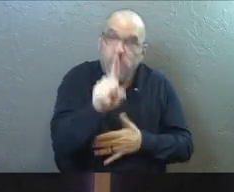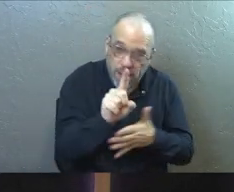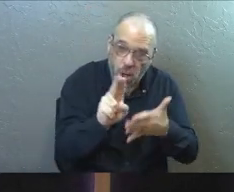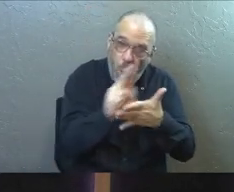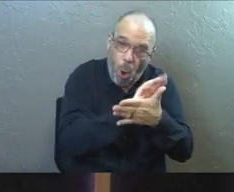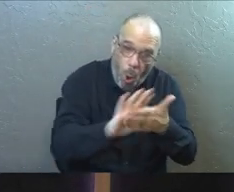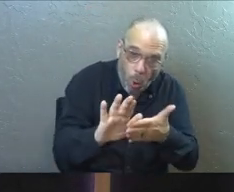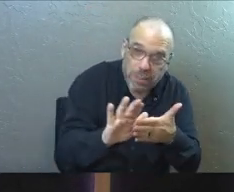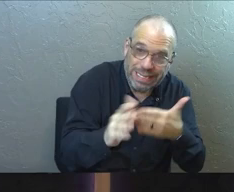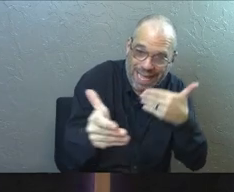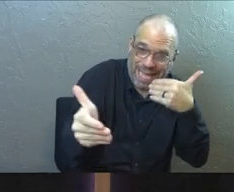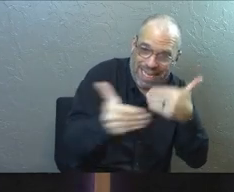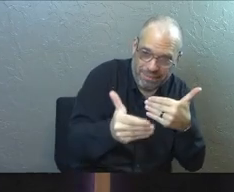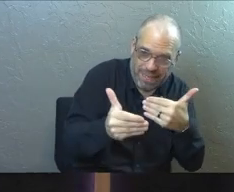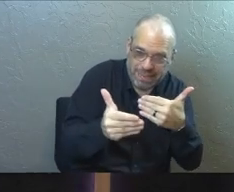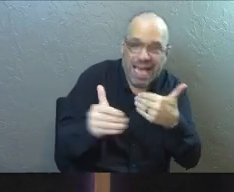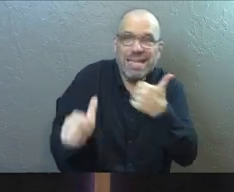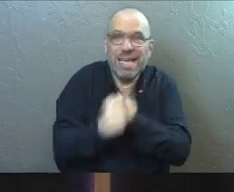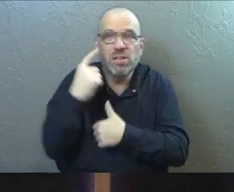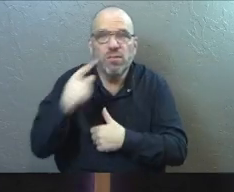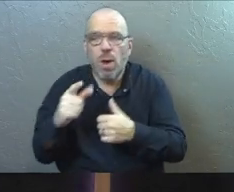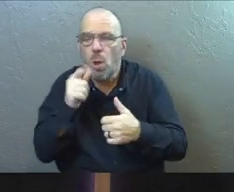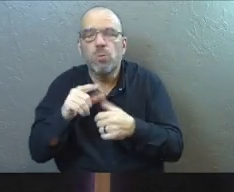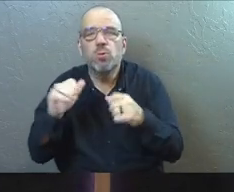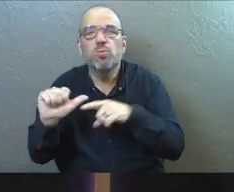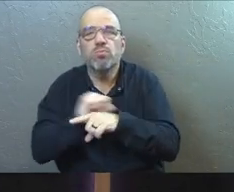comes near, it gets really dangerous for sinful people.